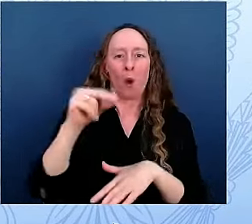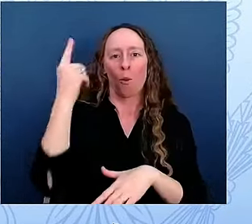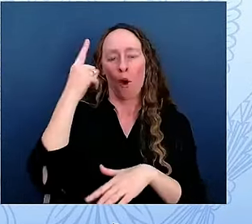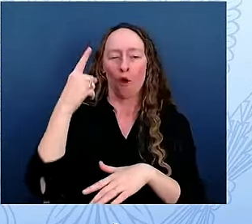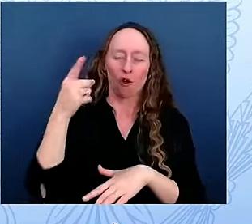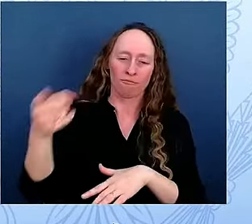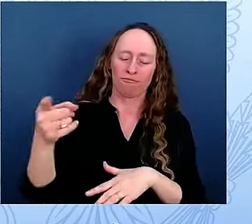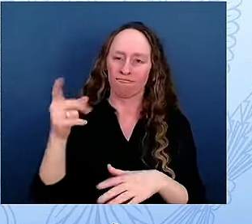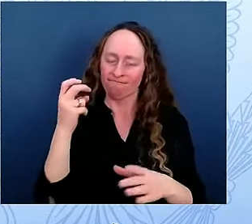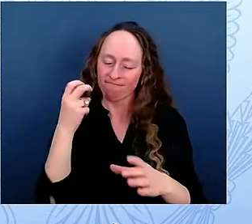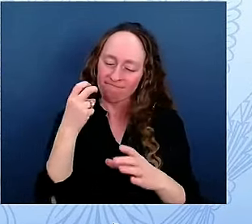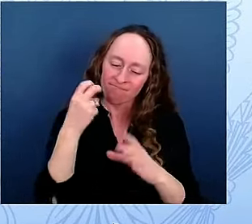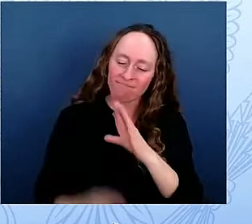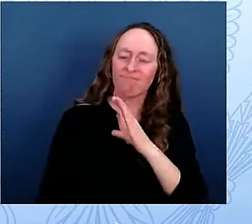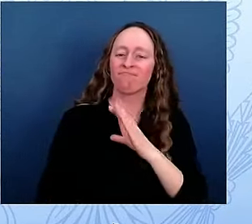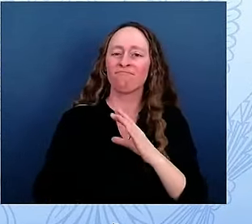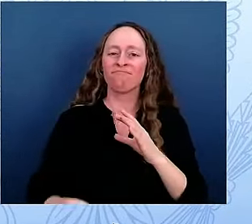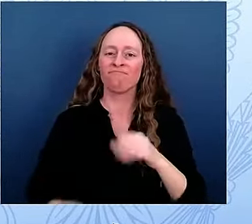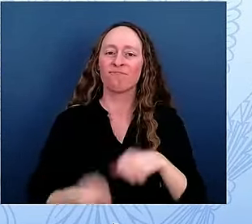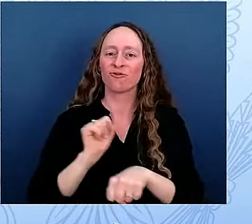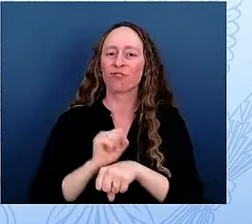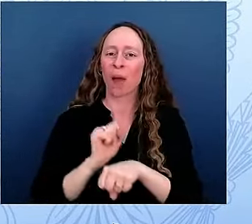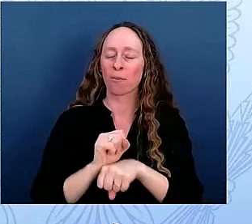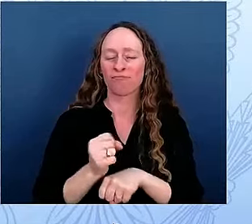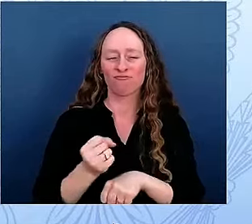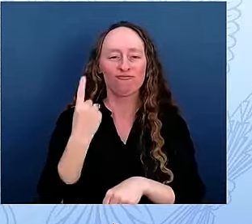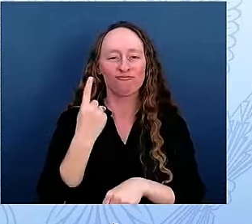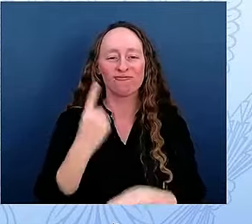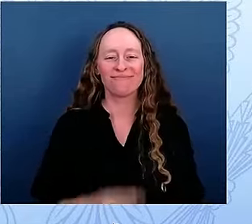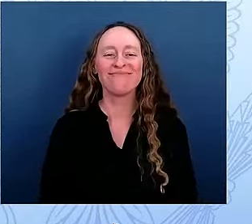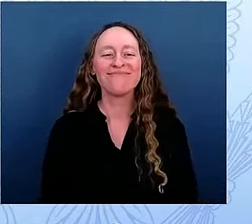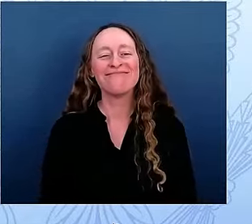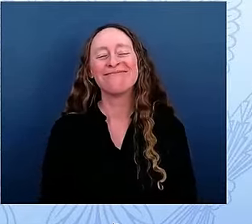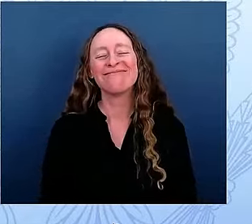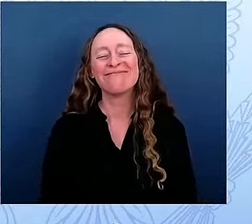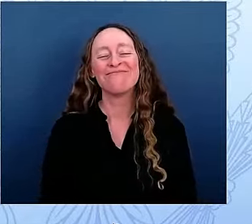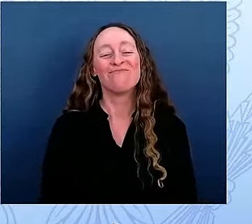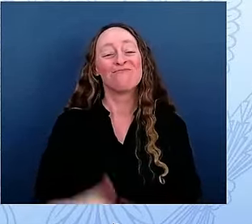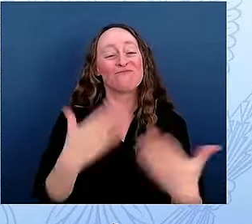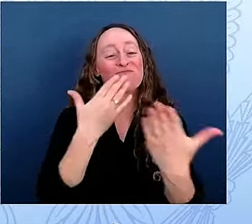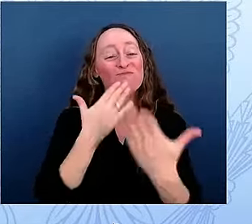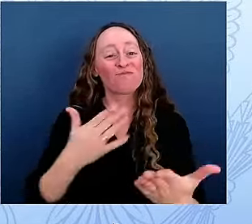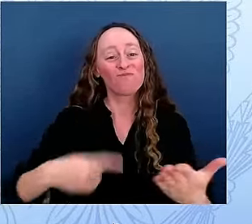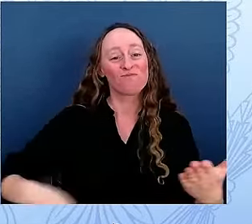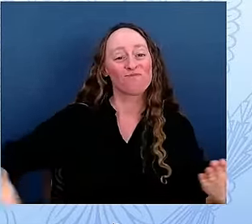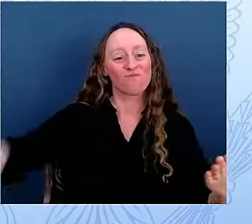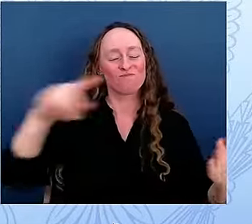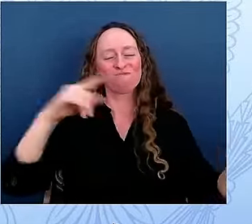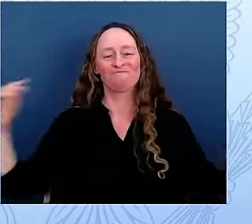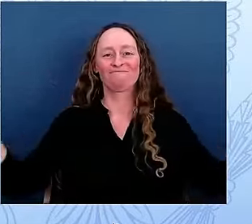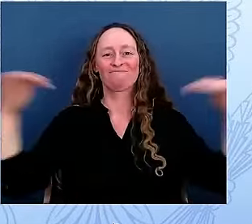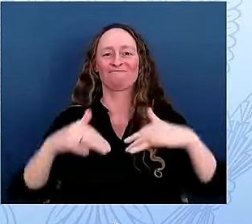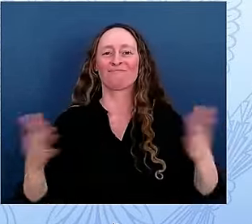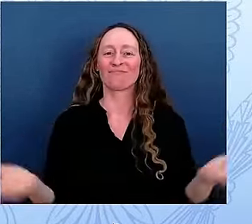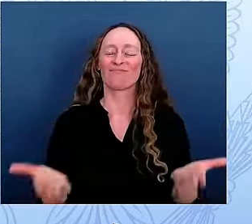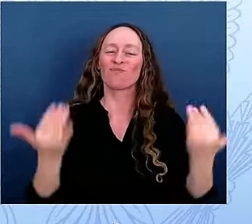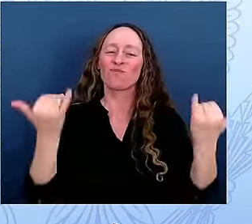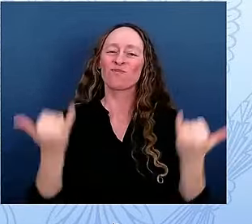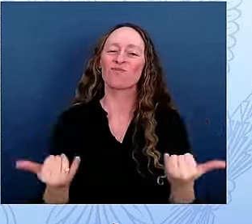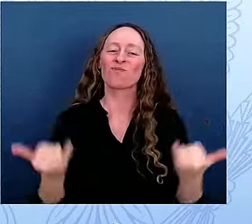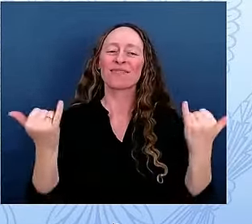everyone here for spending some of your day with us. You know, for being here at this moment.